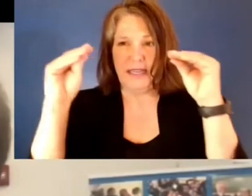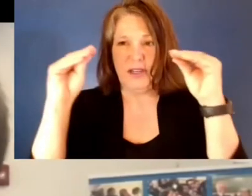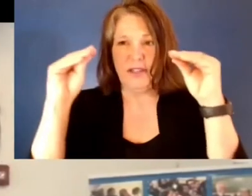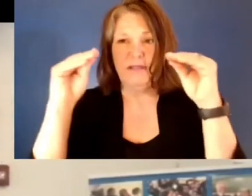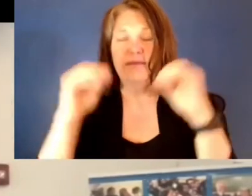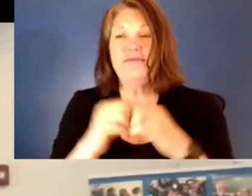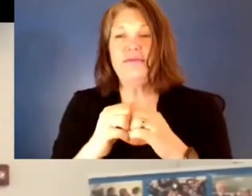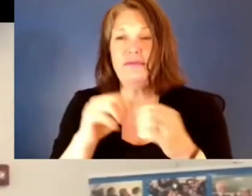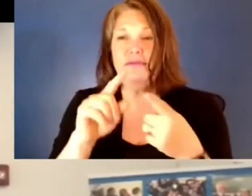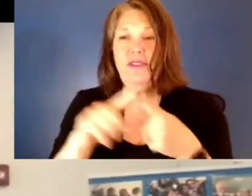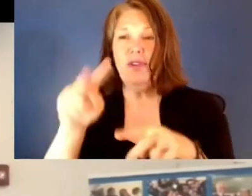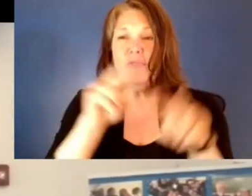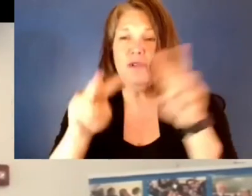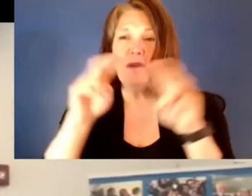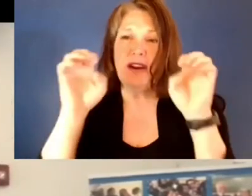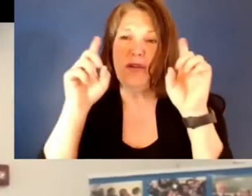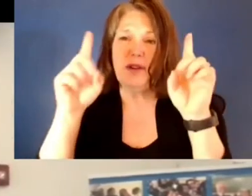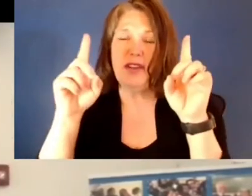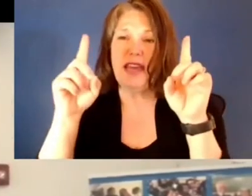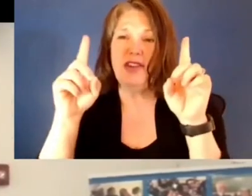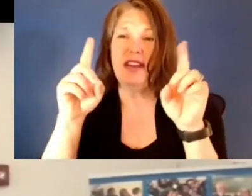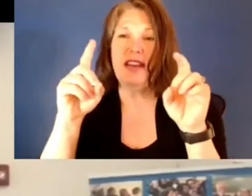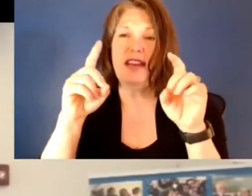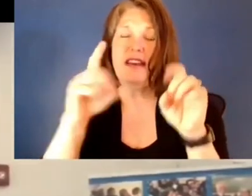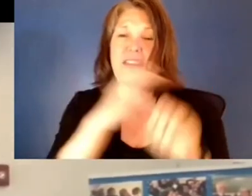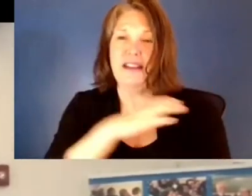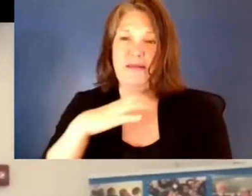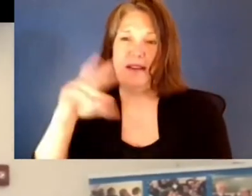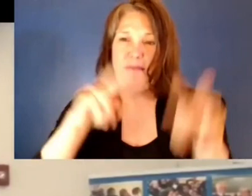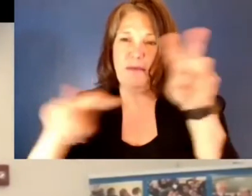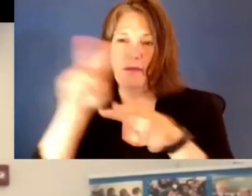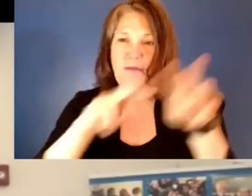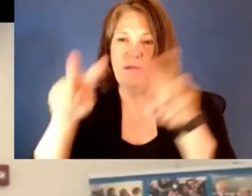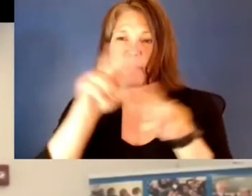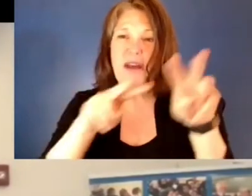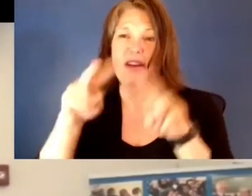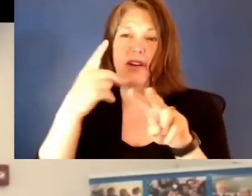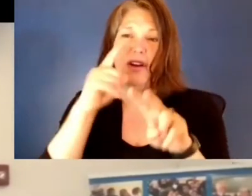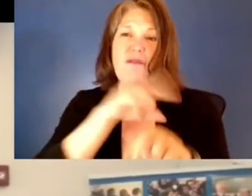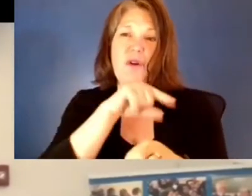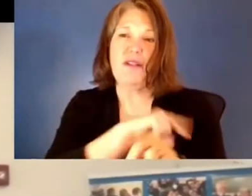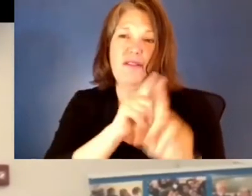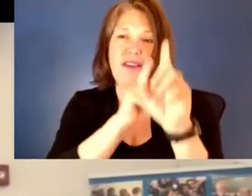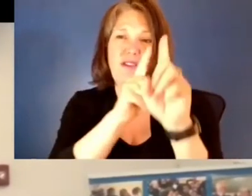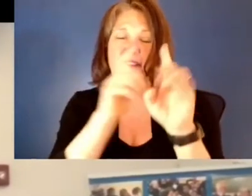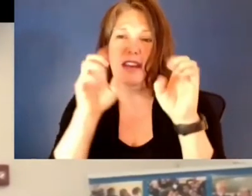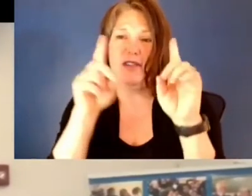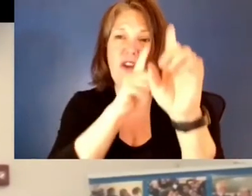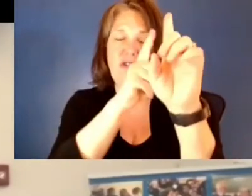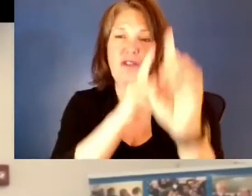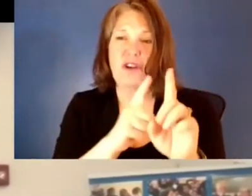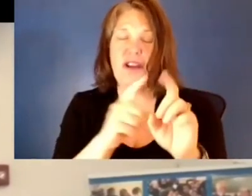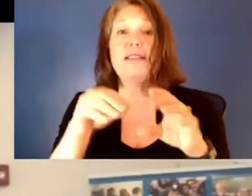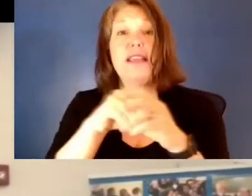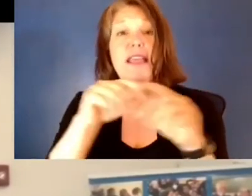to continue moving forward on their educational path for all ages, of course, but we also are